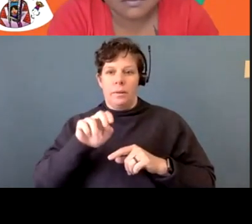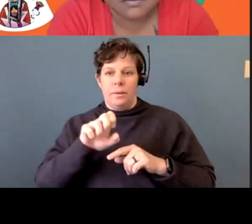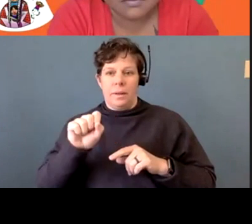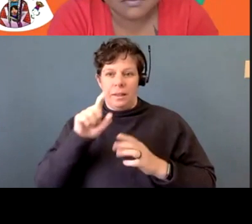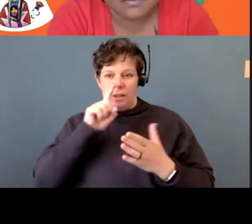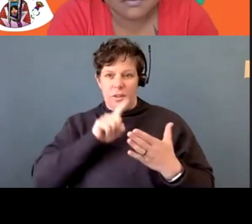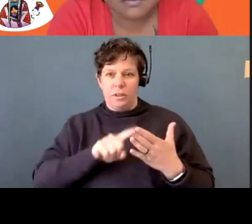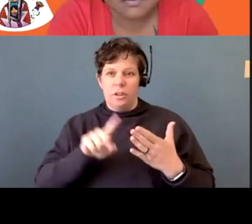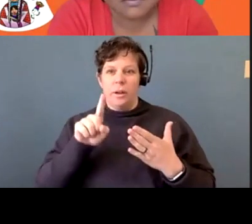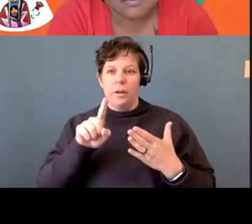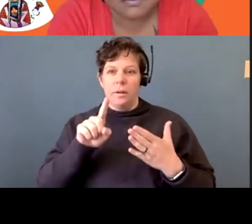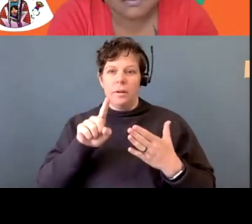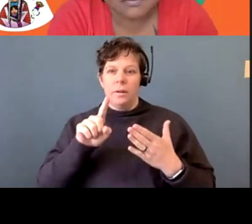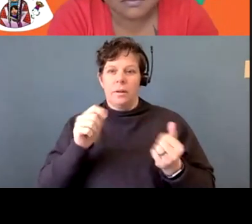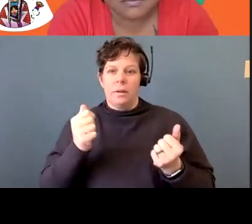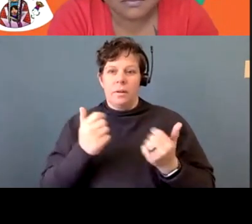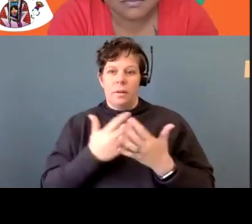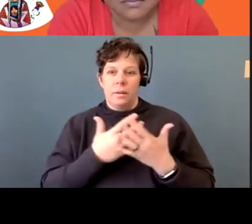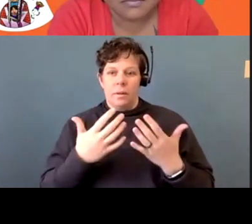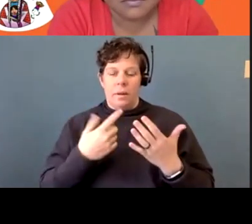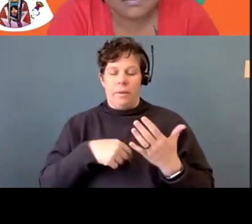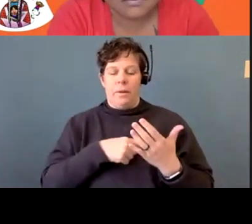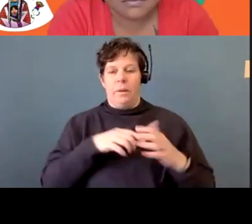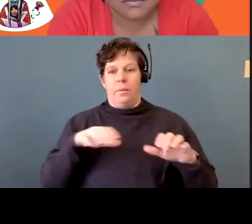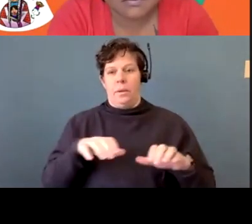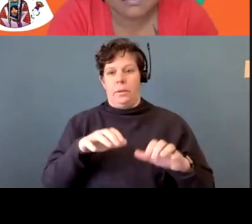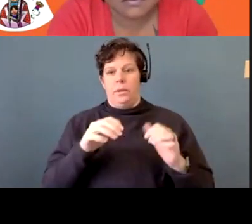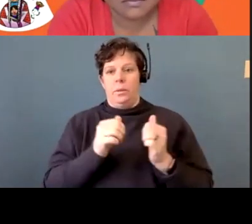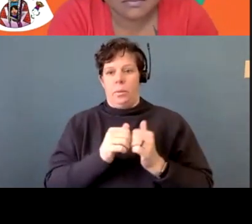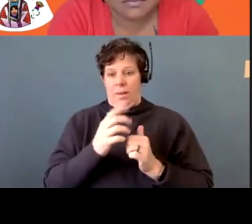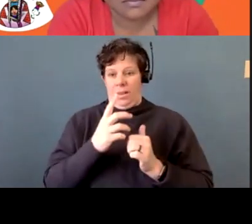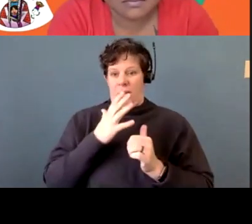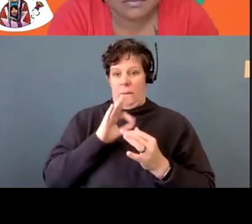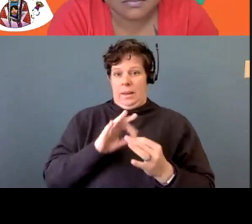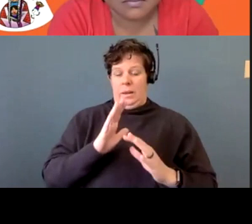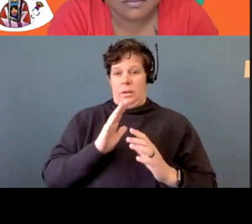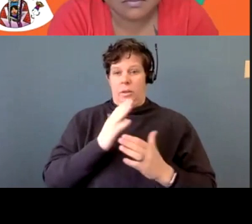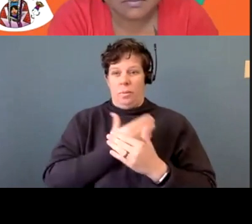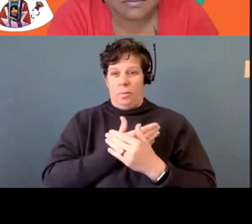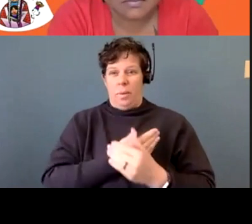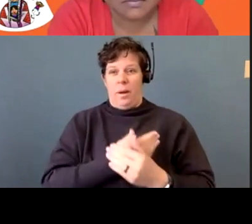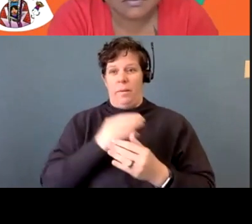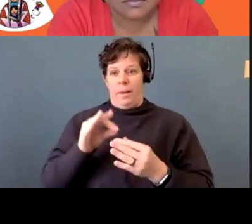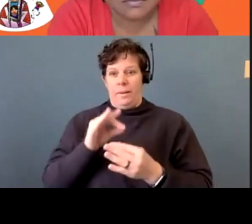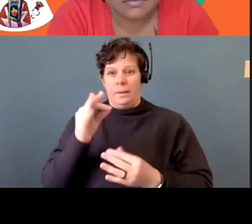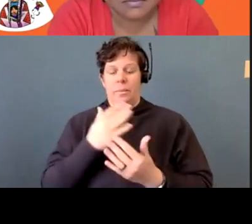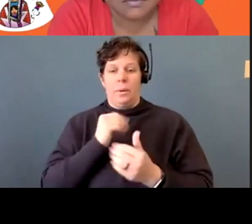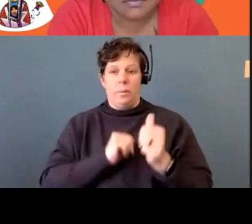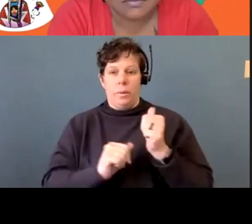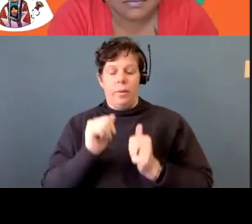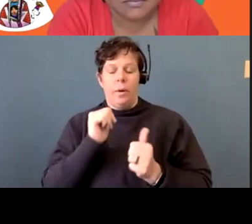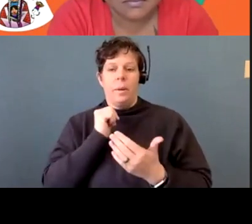everything we do with our performances is also giving healing to other people that